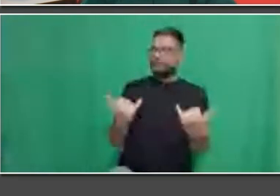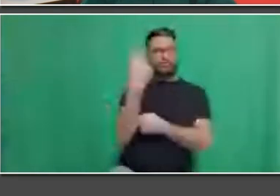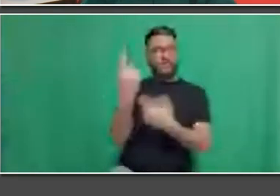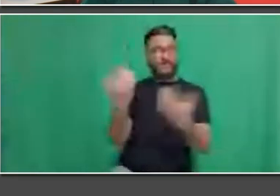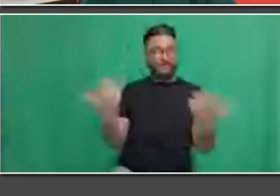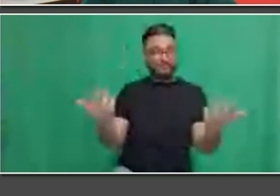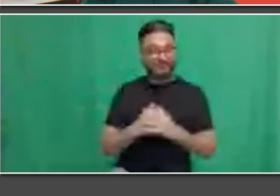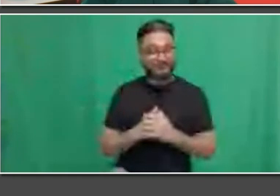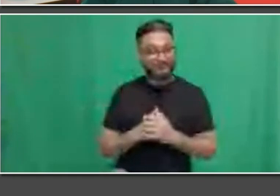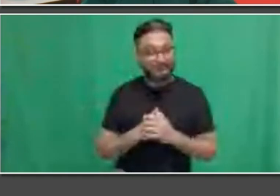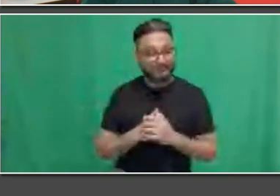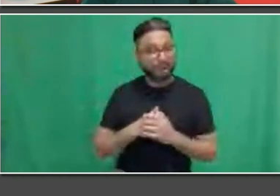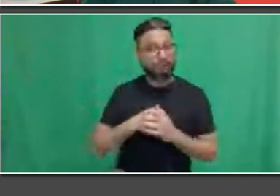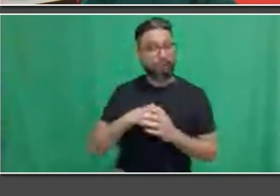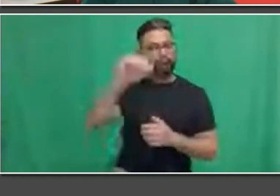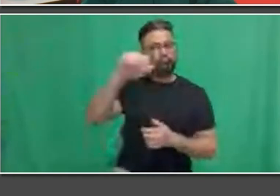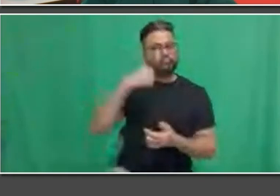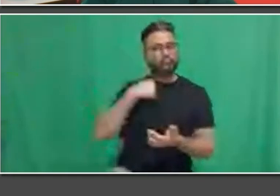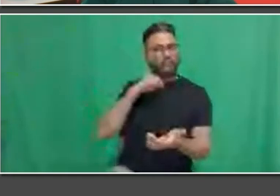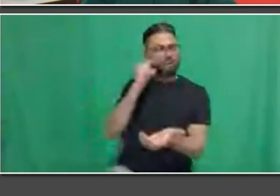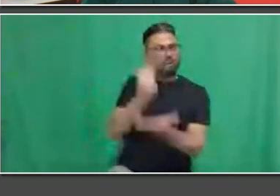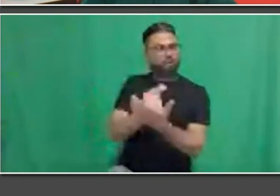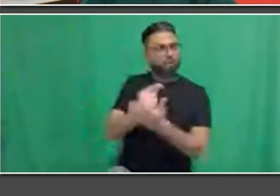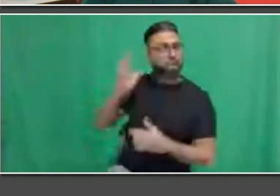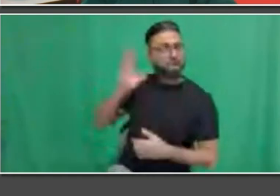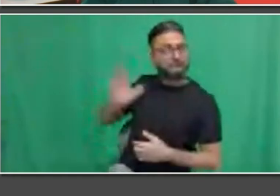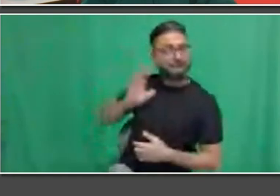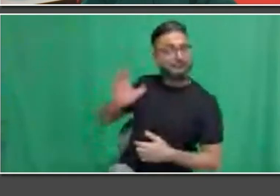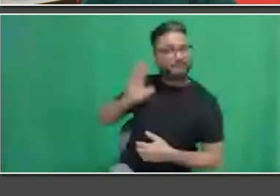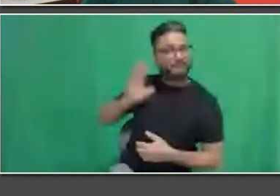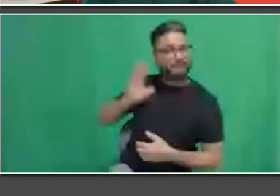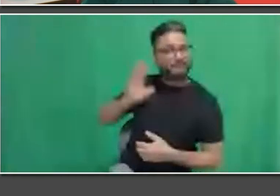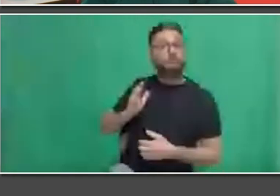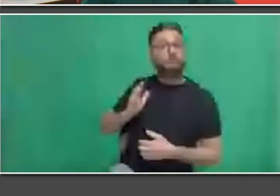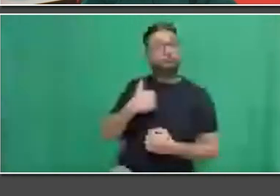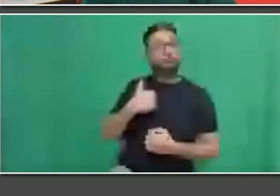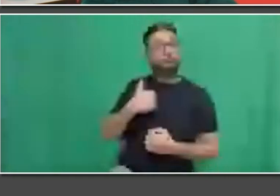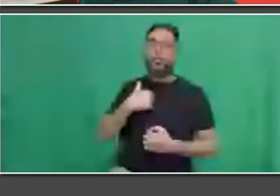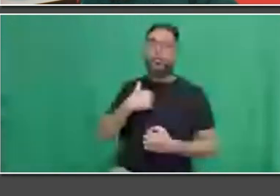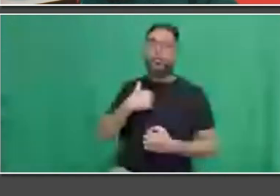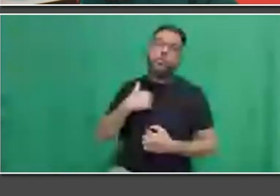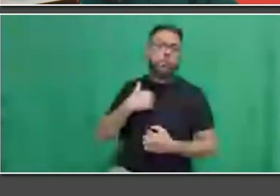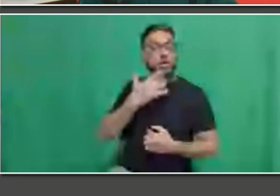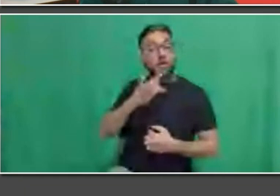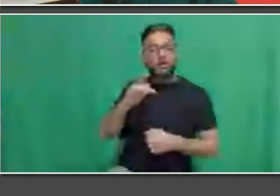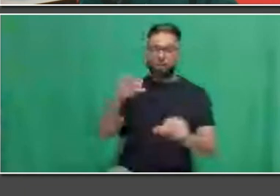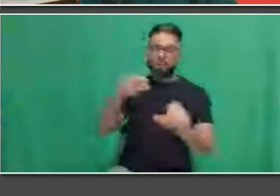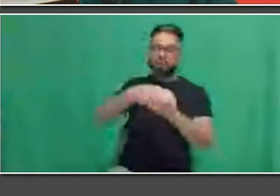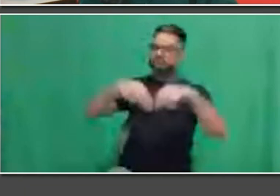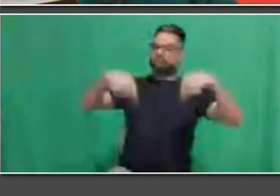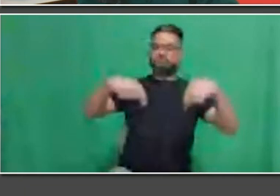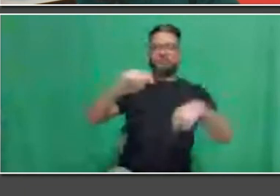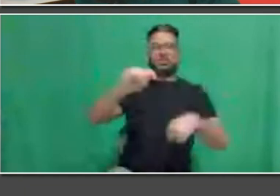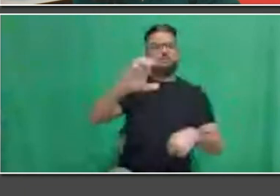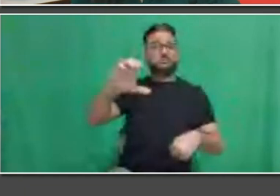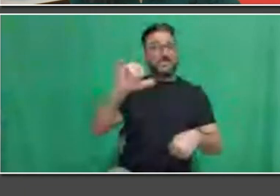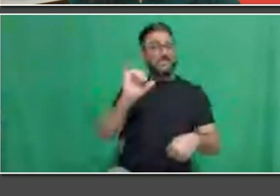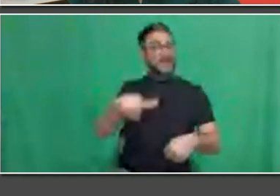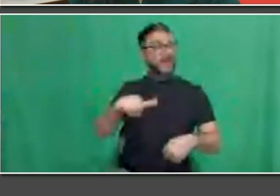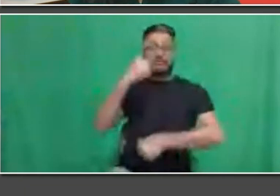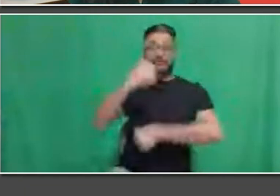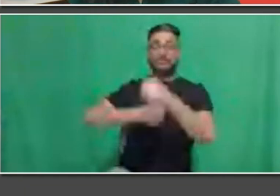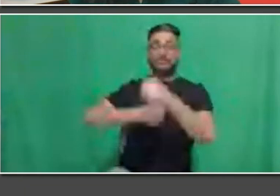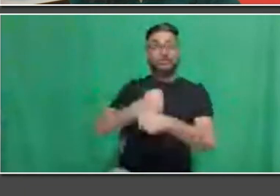lucky enough to commence my employment with the TTC in May of that year. But the interesting thing is, believe it or not, I had done nine consecutive